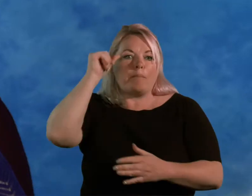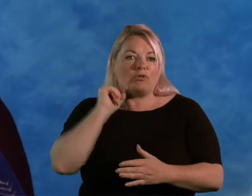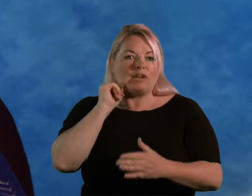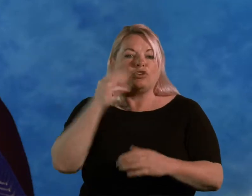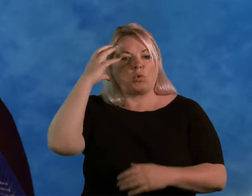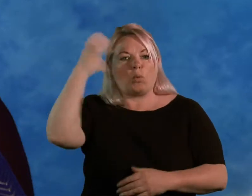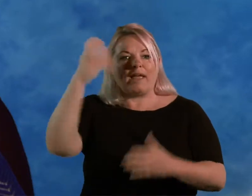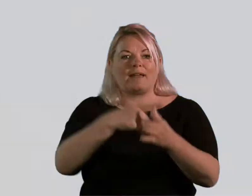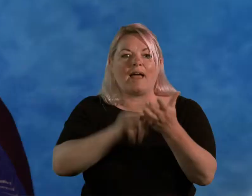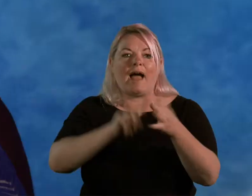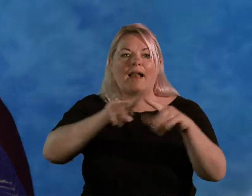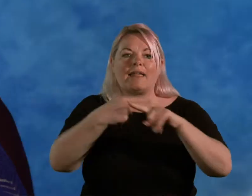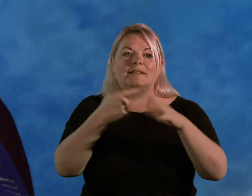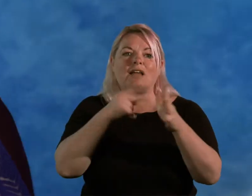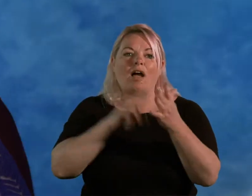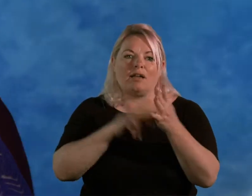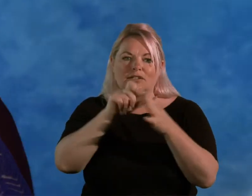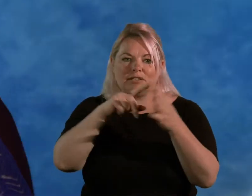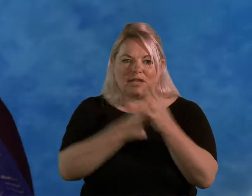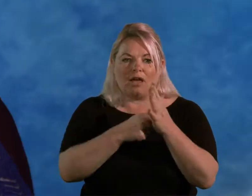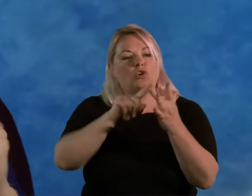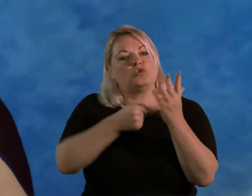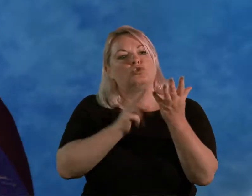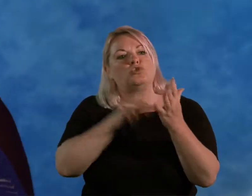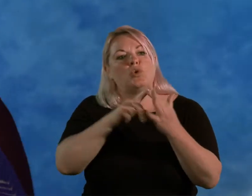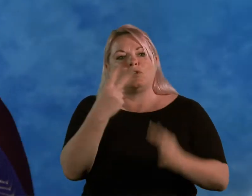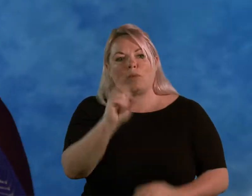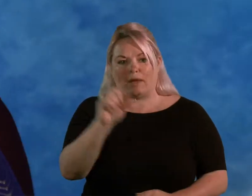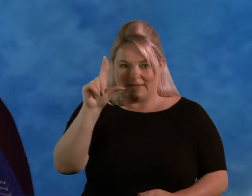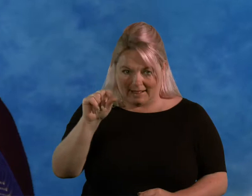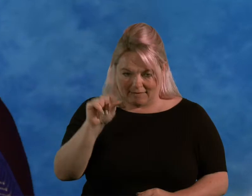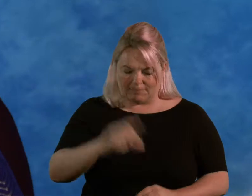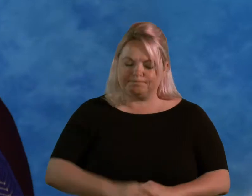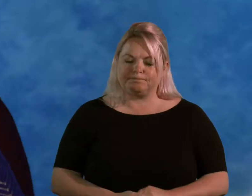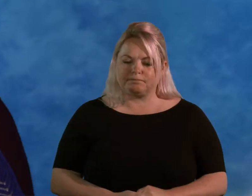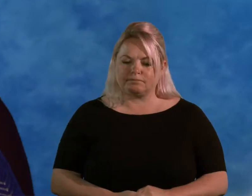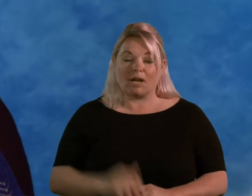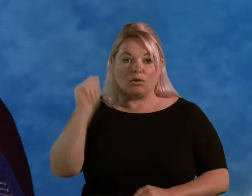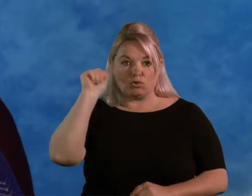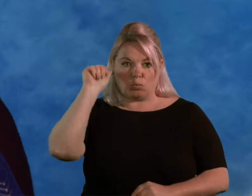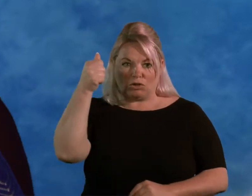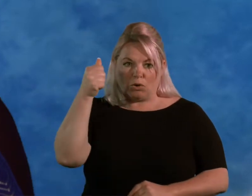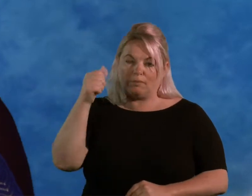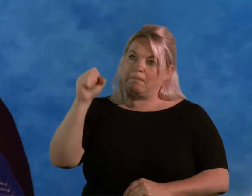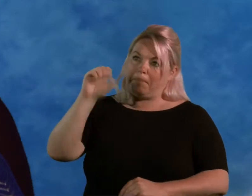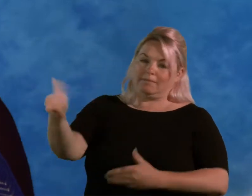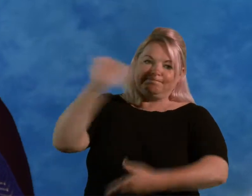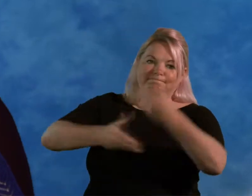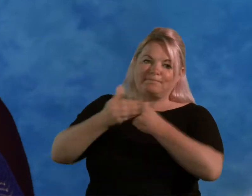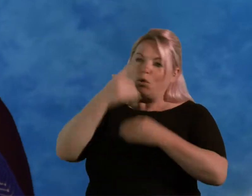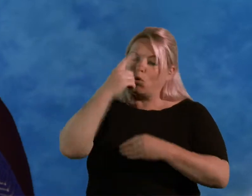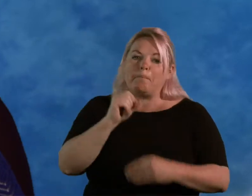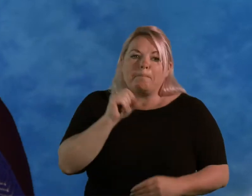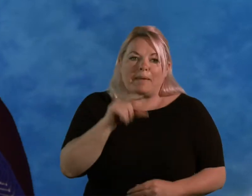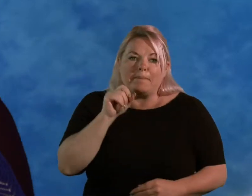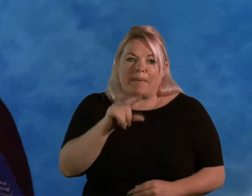2011. But I would say when they first turned me, switched me on, they had warned me that it would just be maybe a bit of beeping,